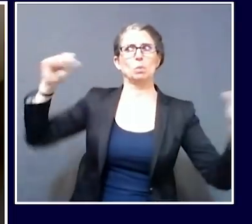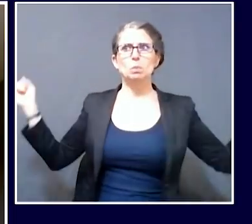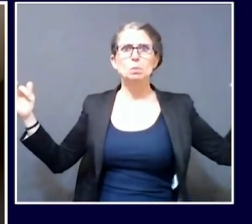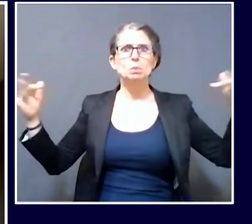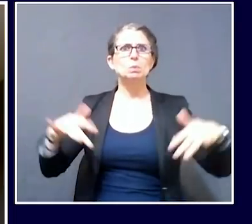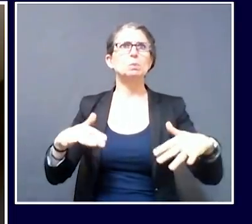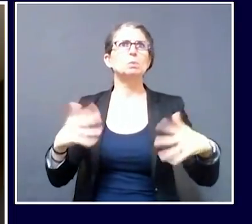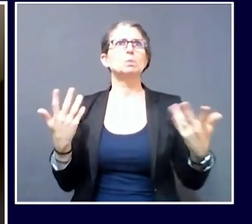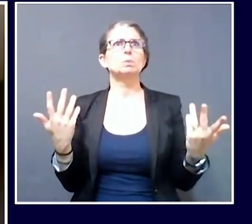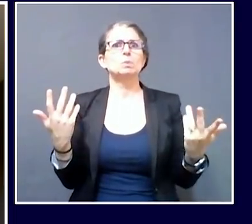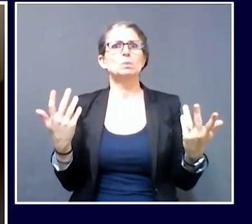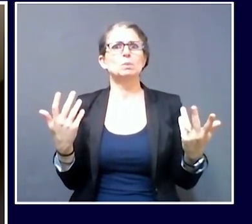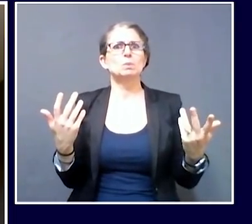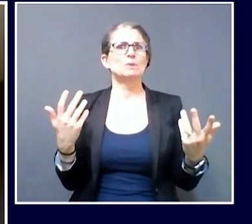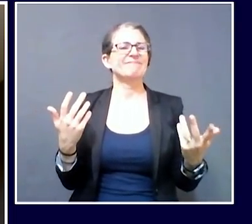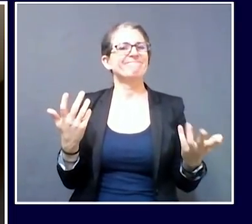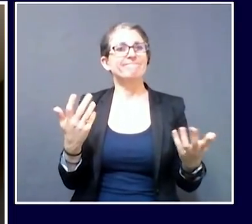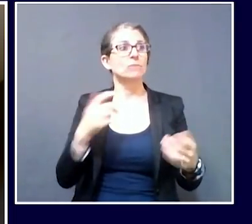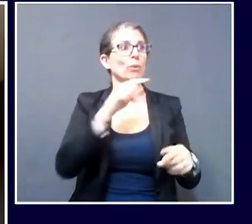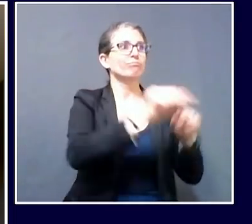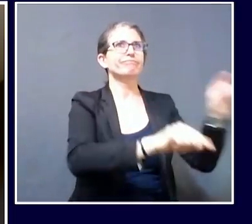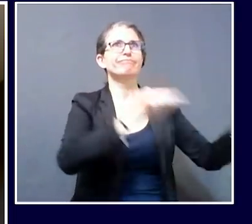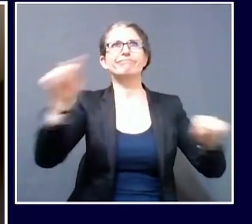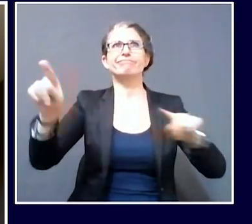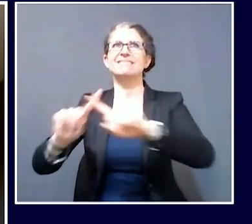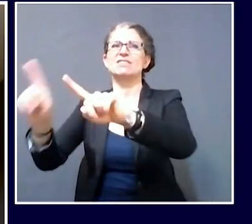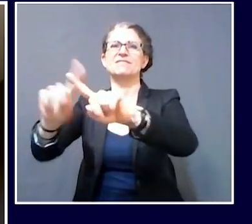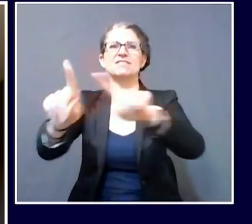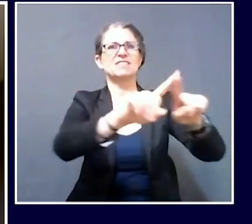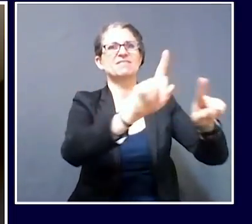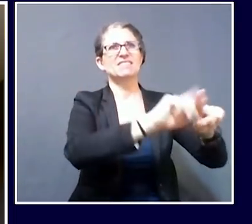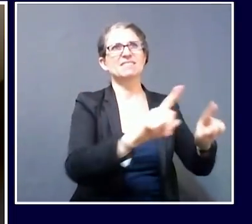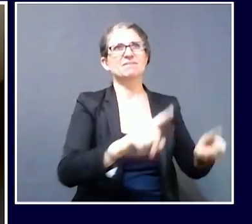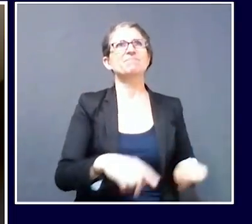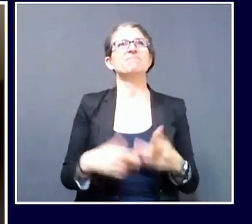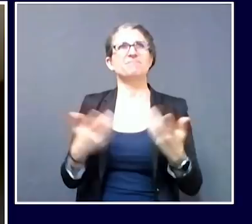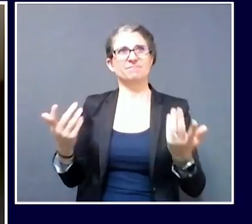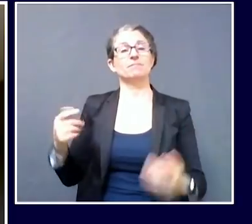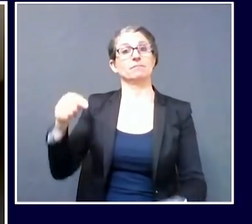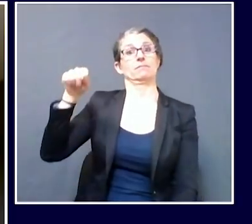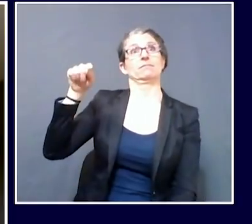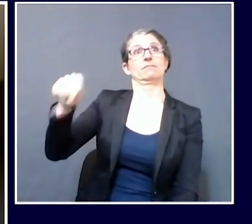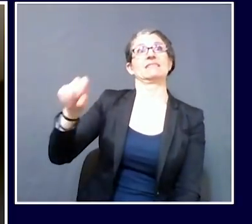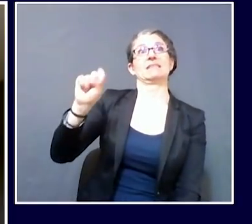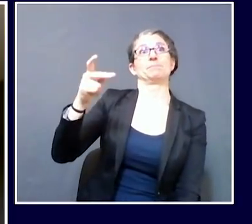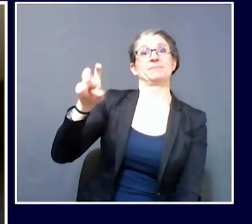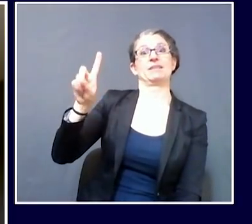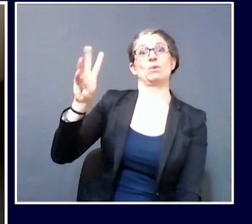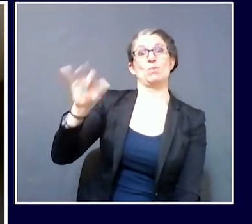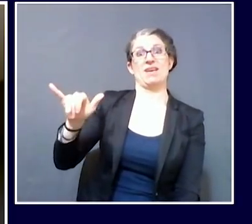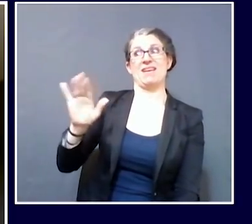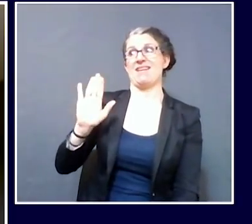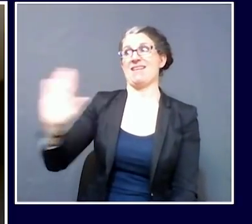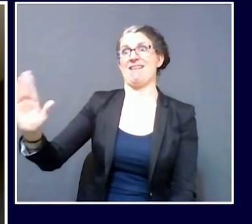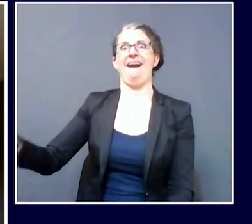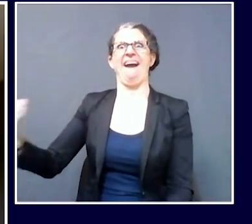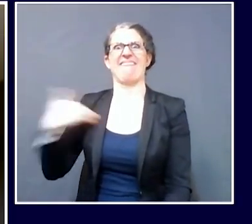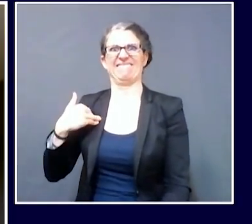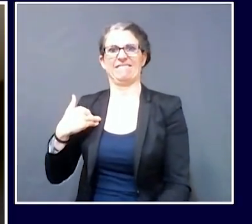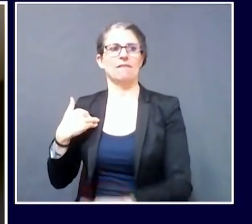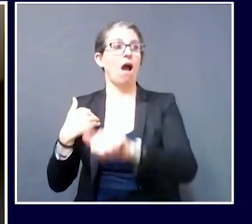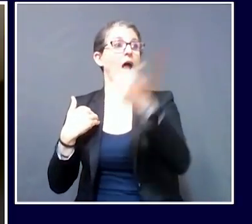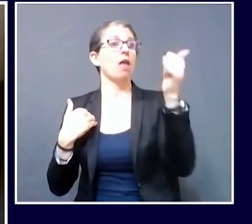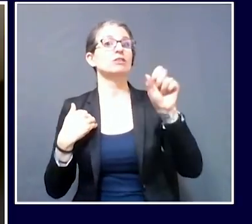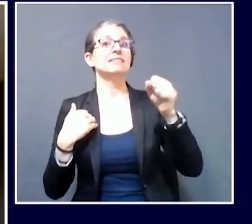And so a specific set of look at protocols